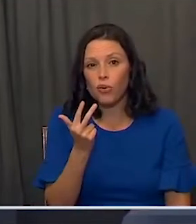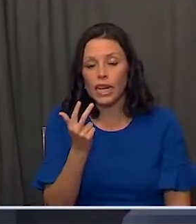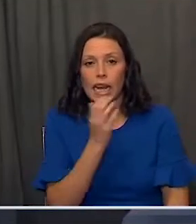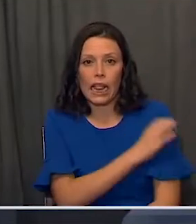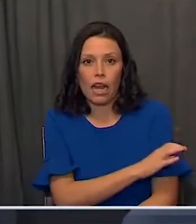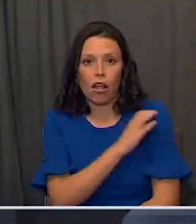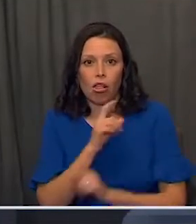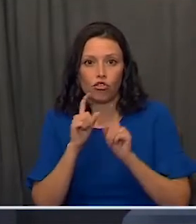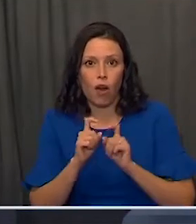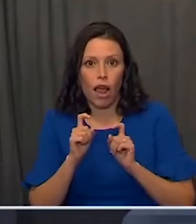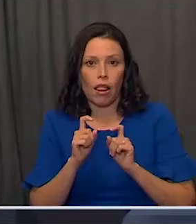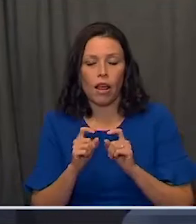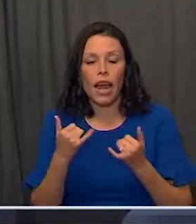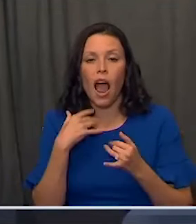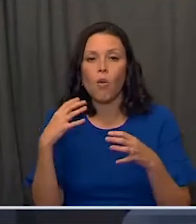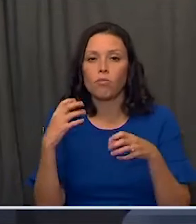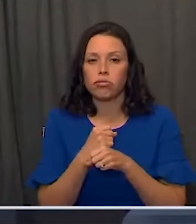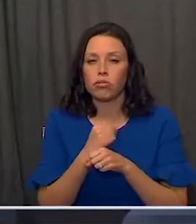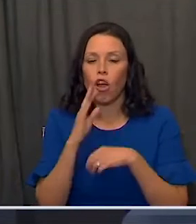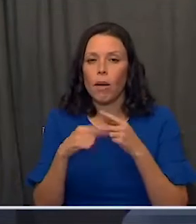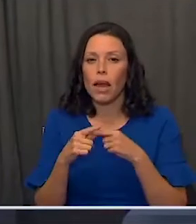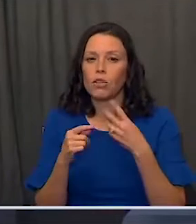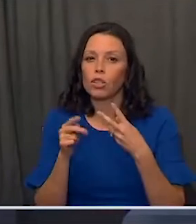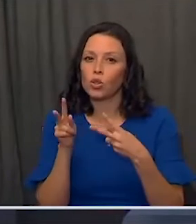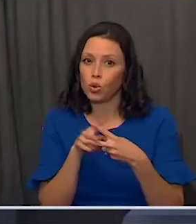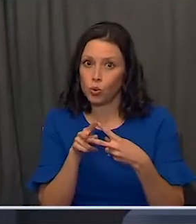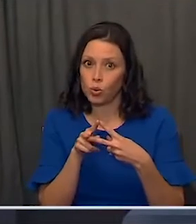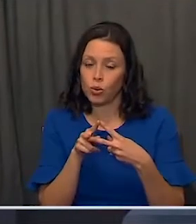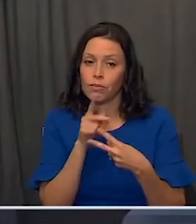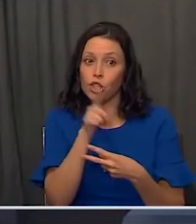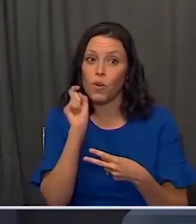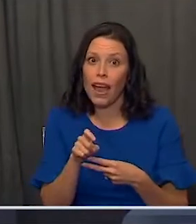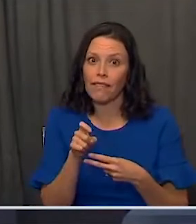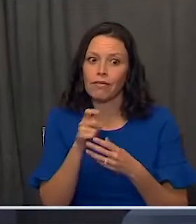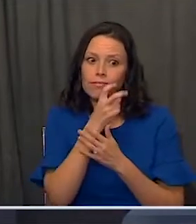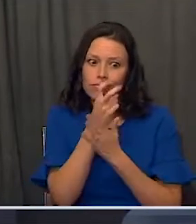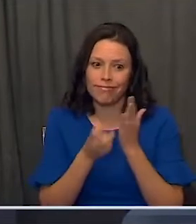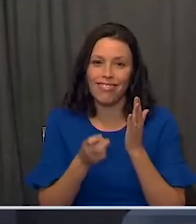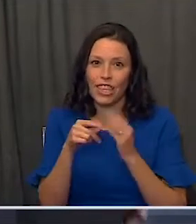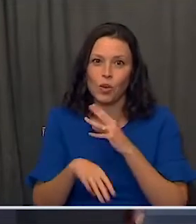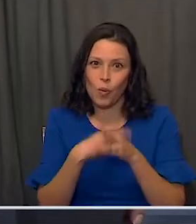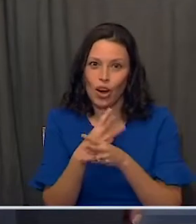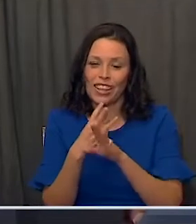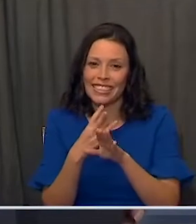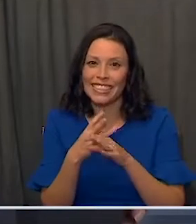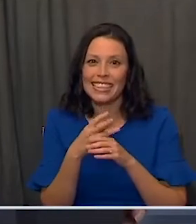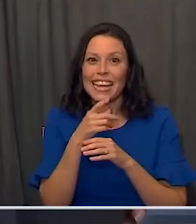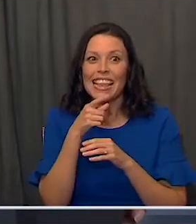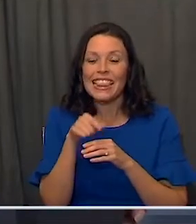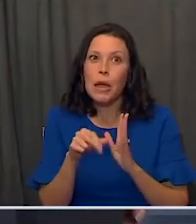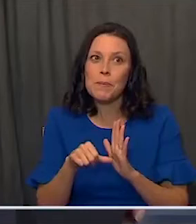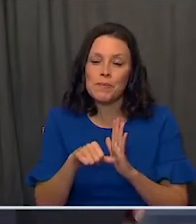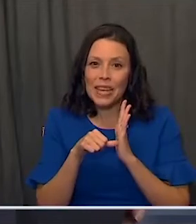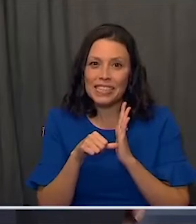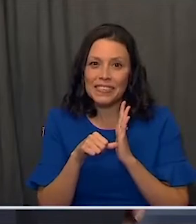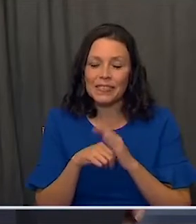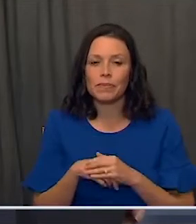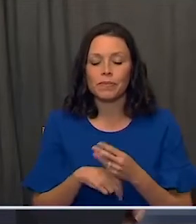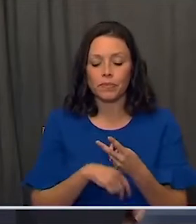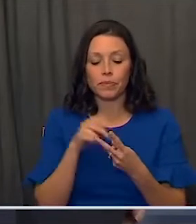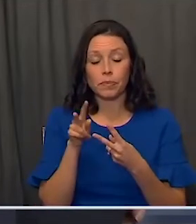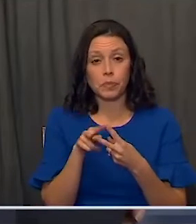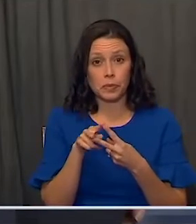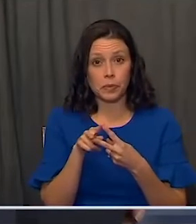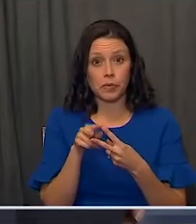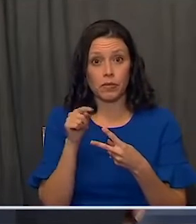briefly tell you about two of them because you have to be interested in this. It is extraordinarily impressive. Two of the